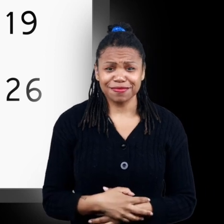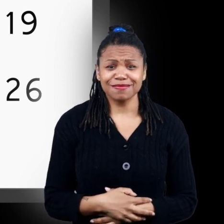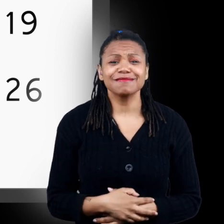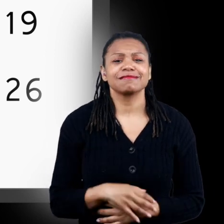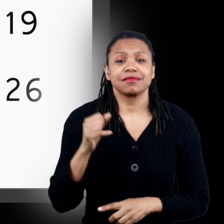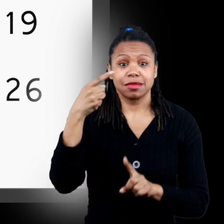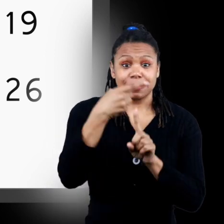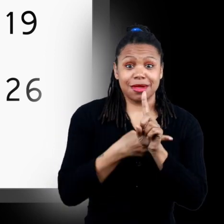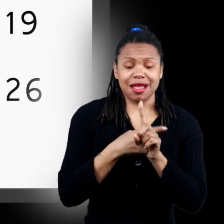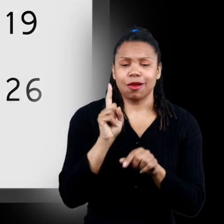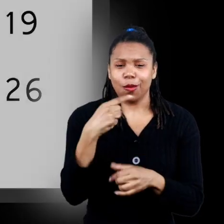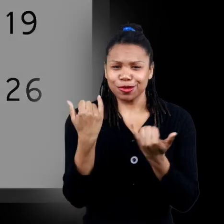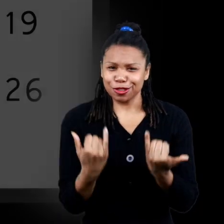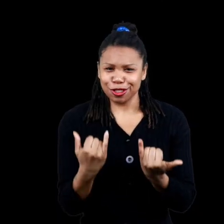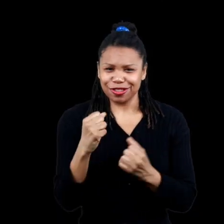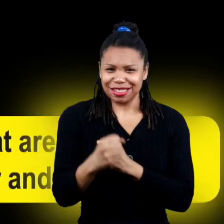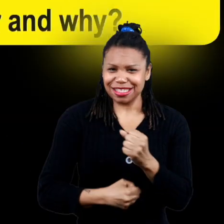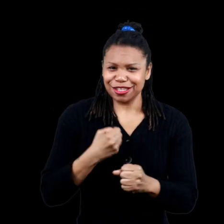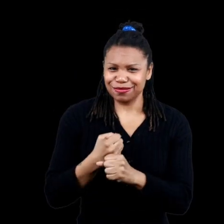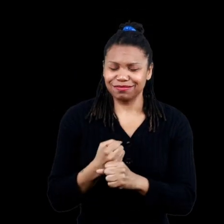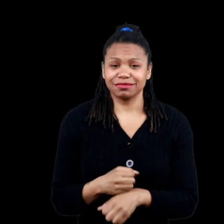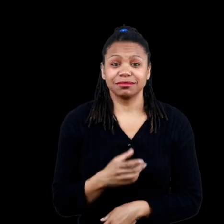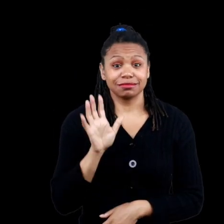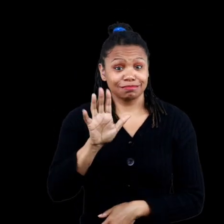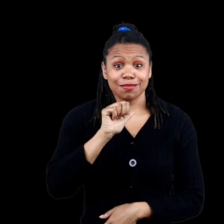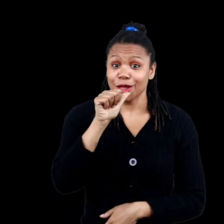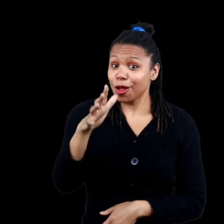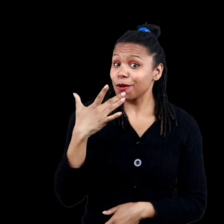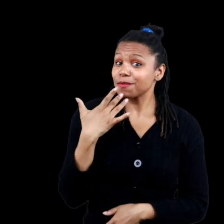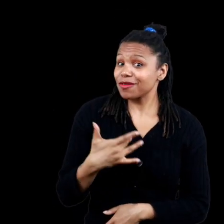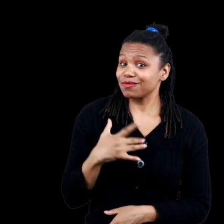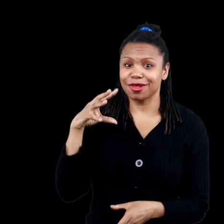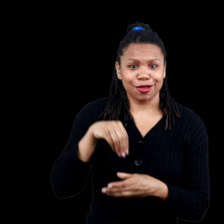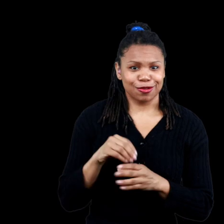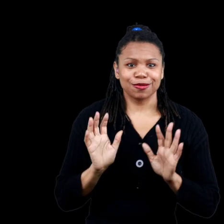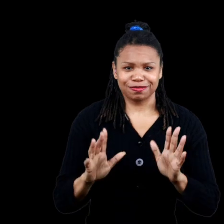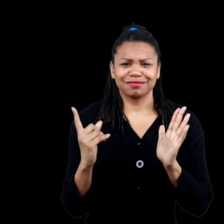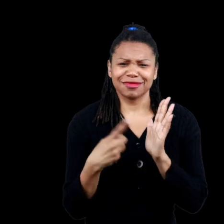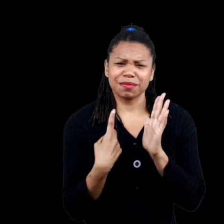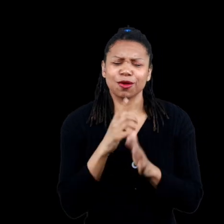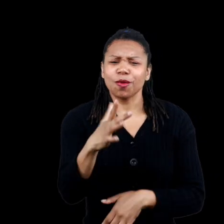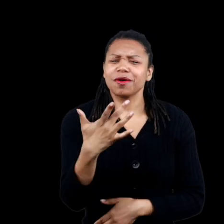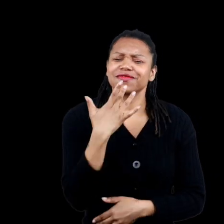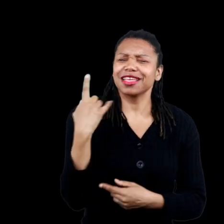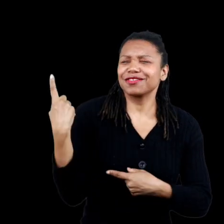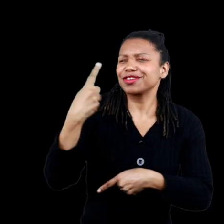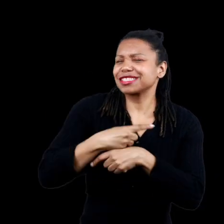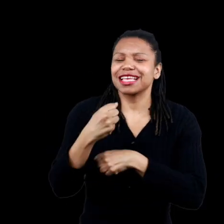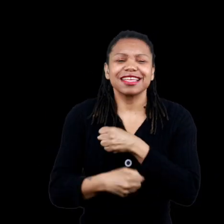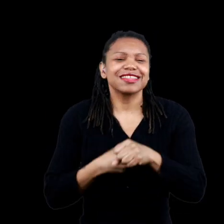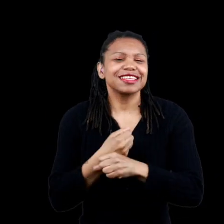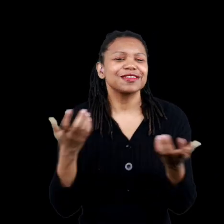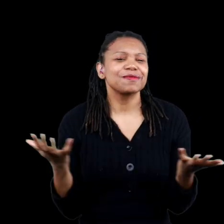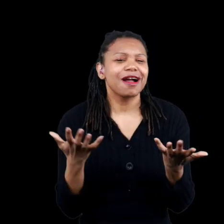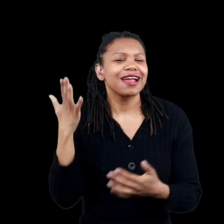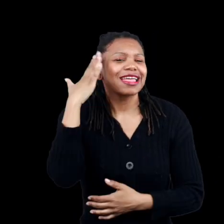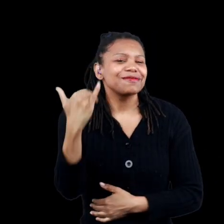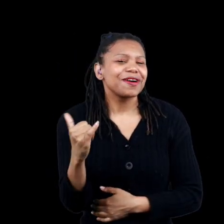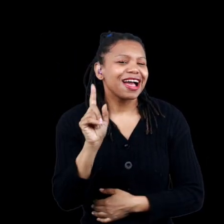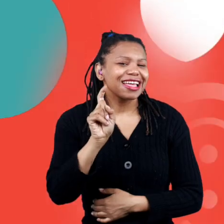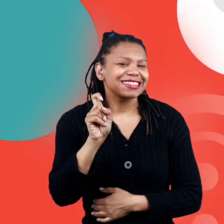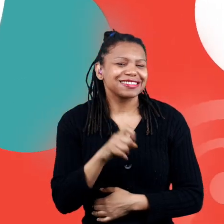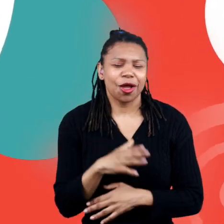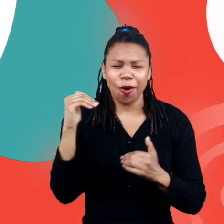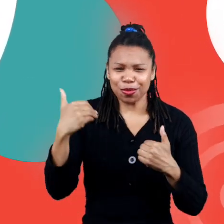is for the current year not including your birthday what are some of your favorite days of the year and why